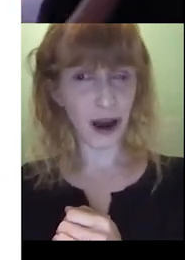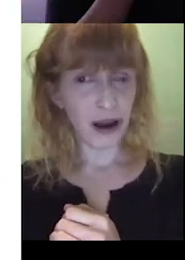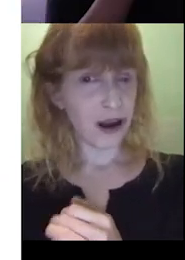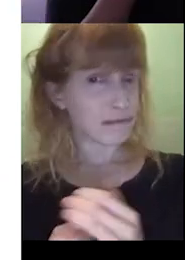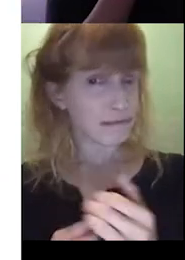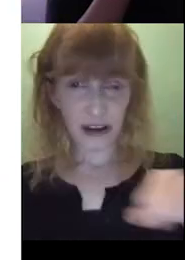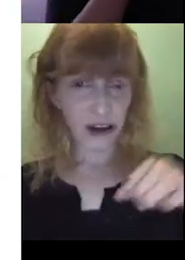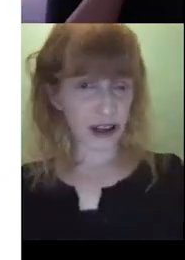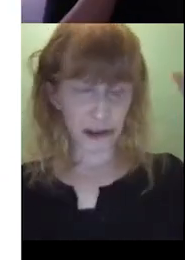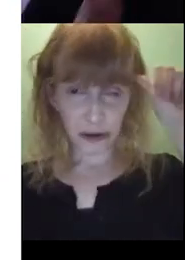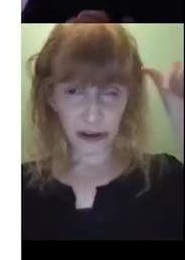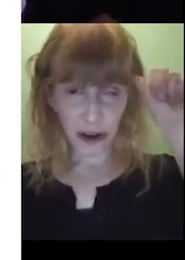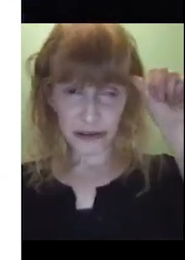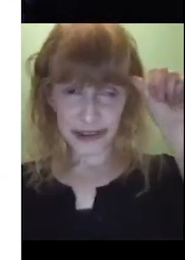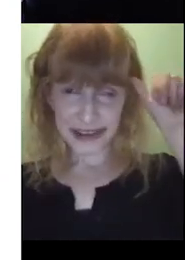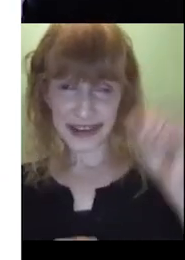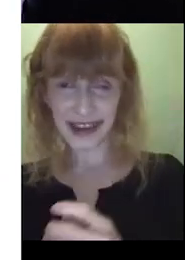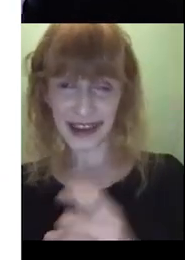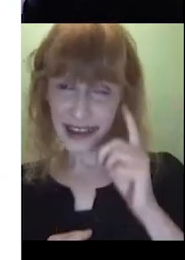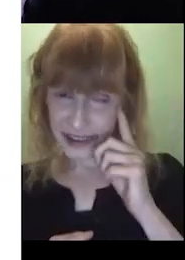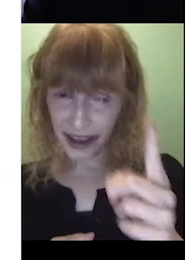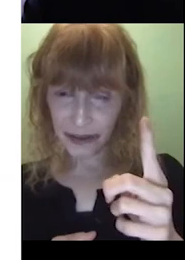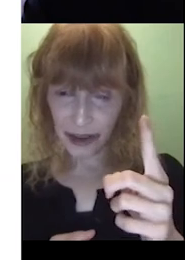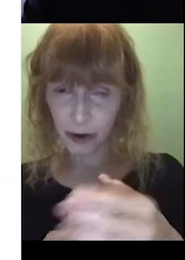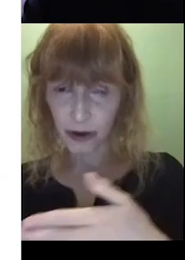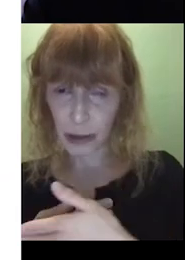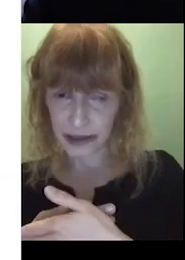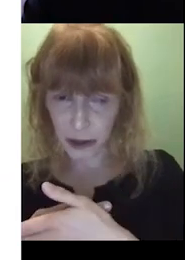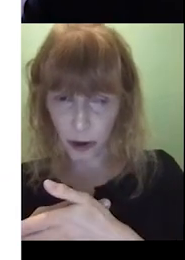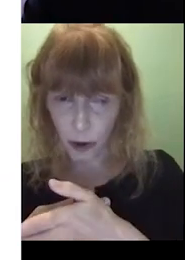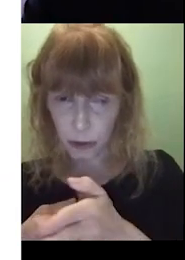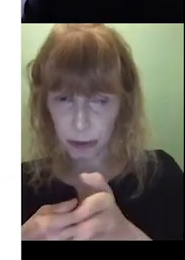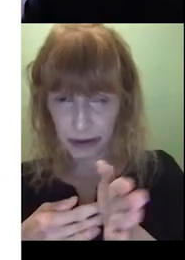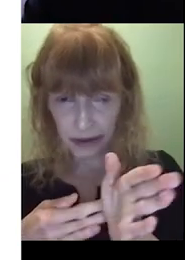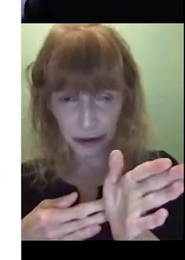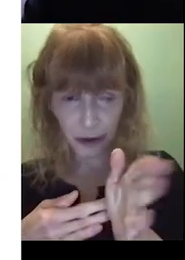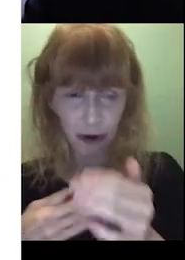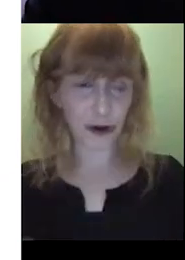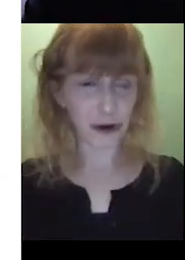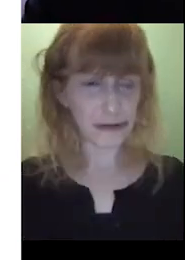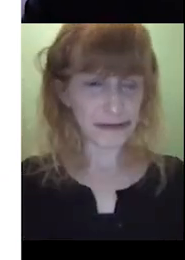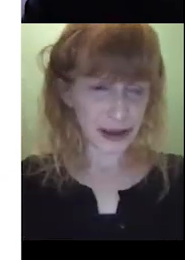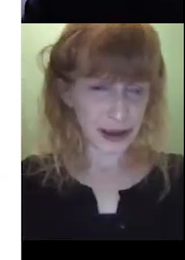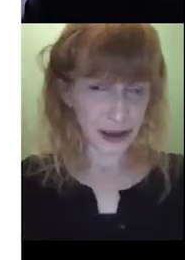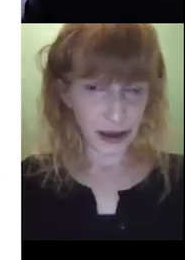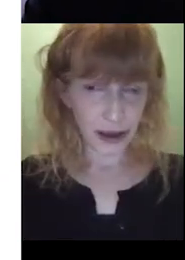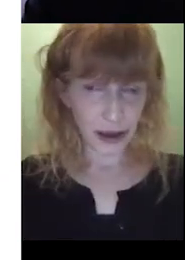like, I don't know if he's there. Let's have a look. Let's open the door.